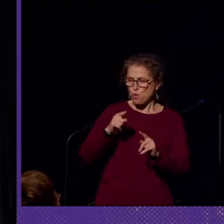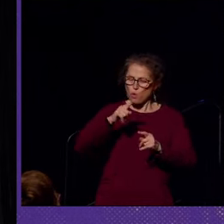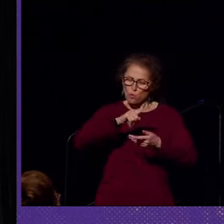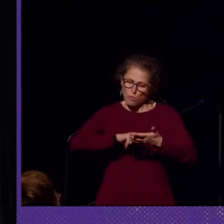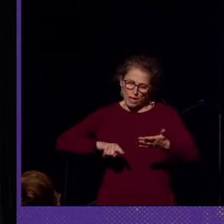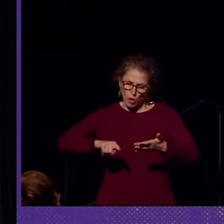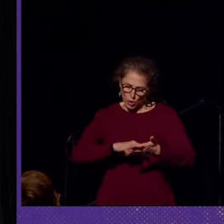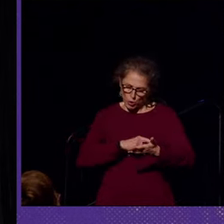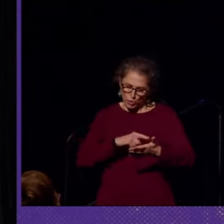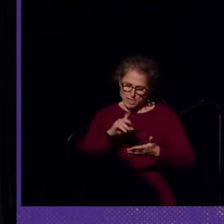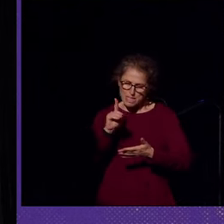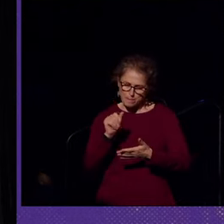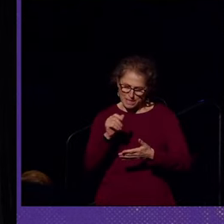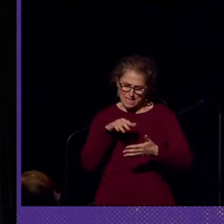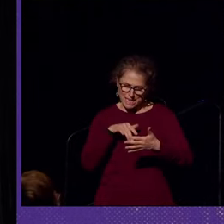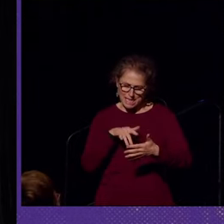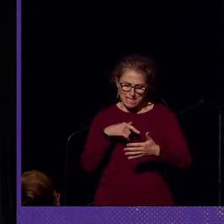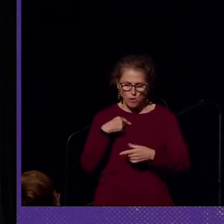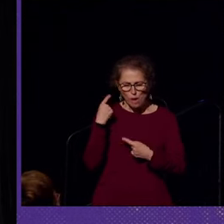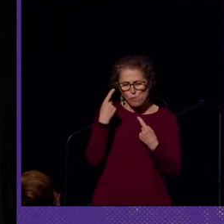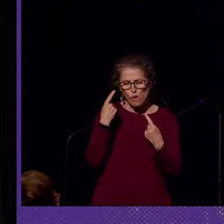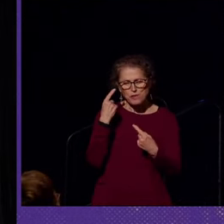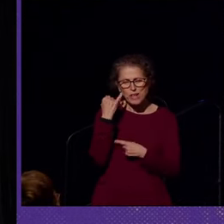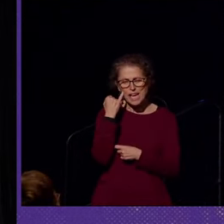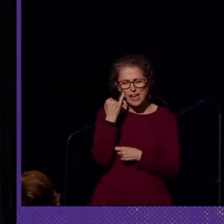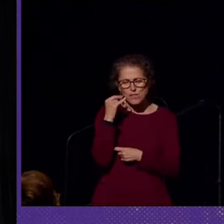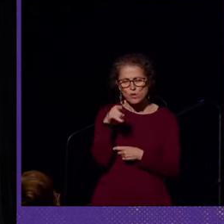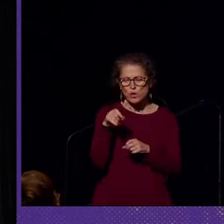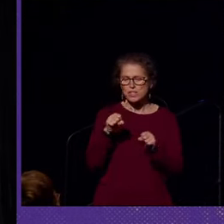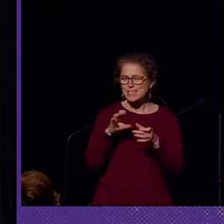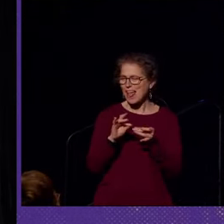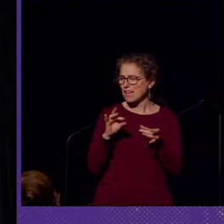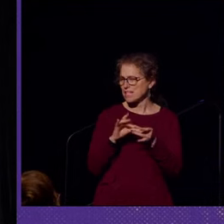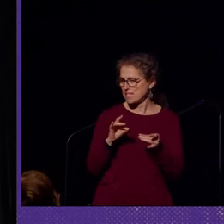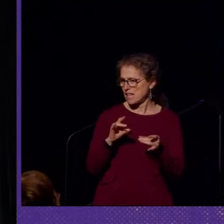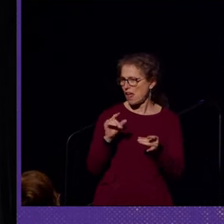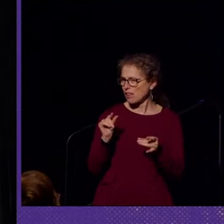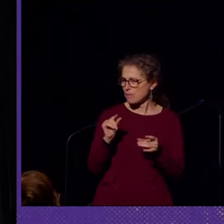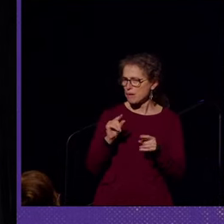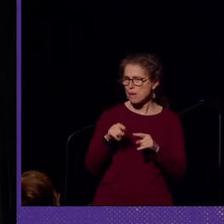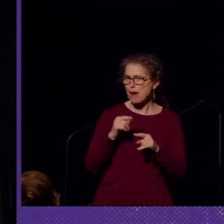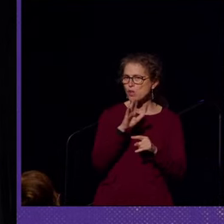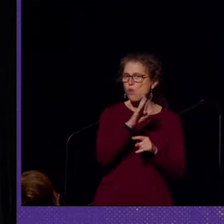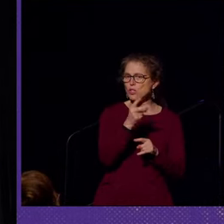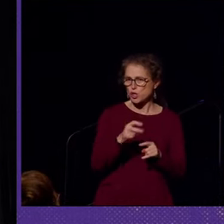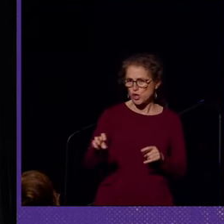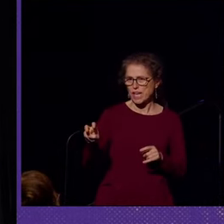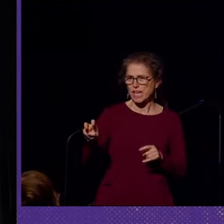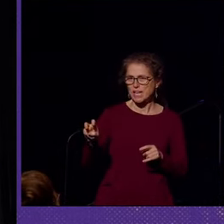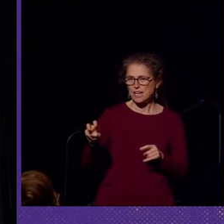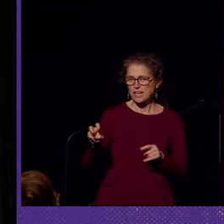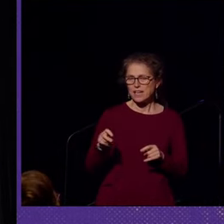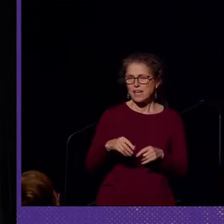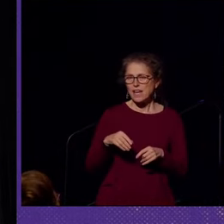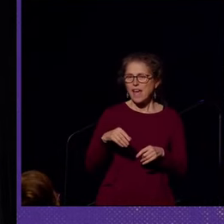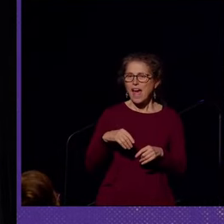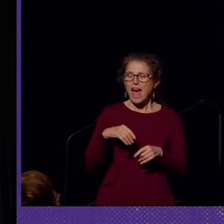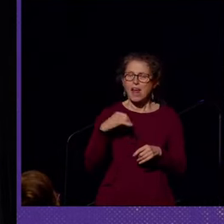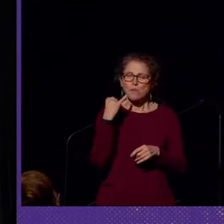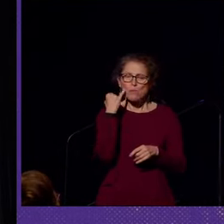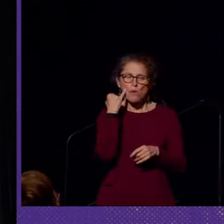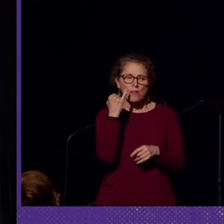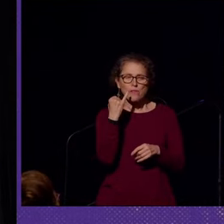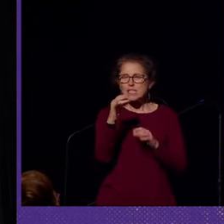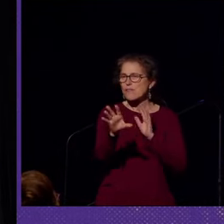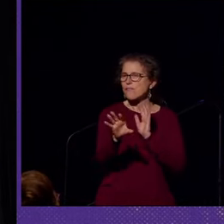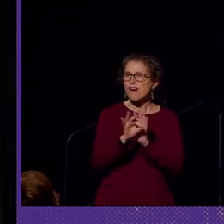studies. And I'm wondering if you can tell us a little bit about your journey in whether it's finding